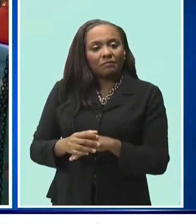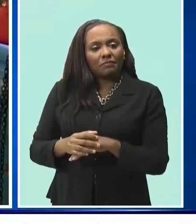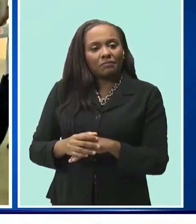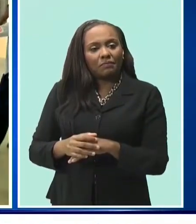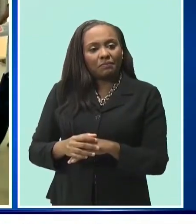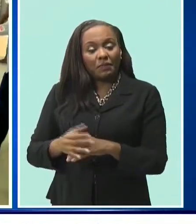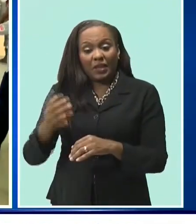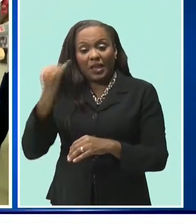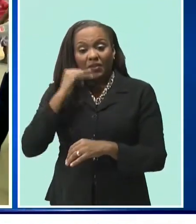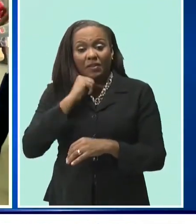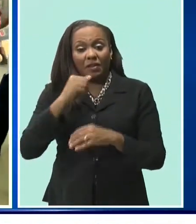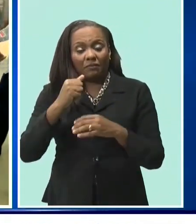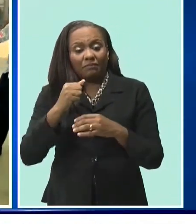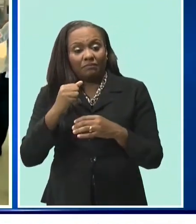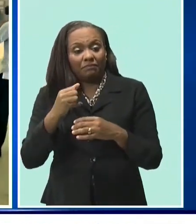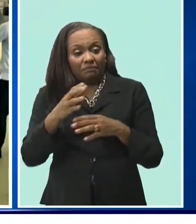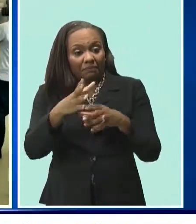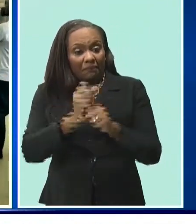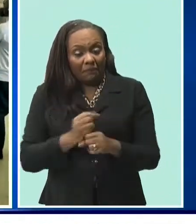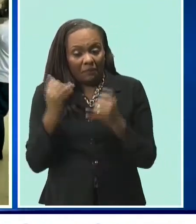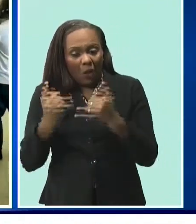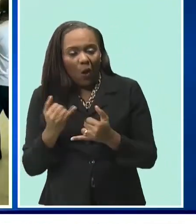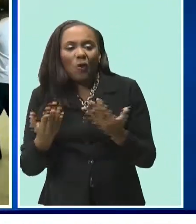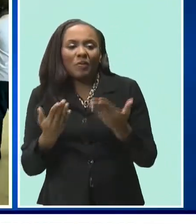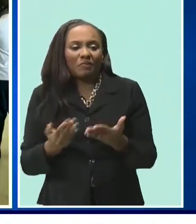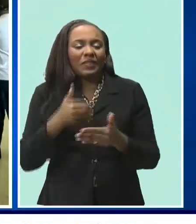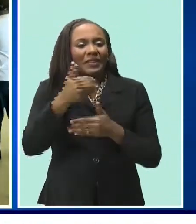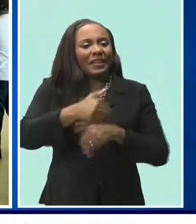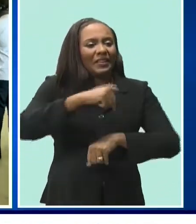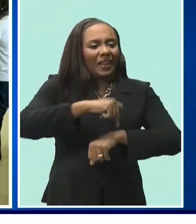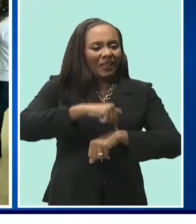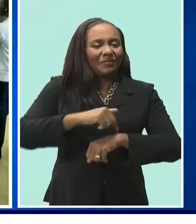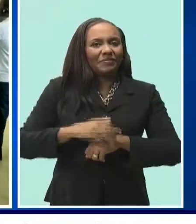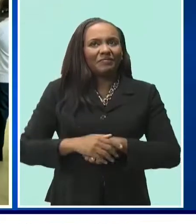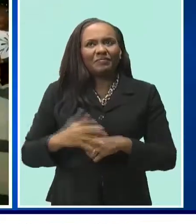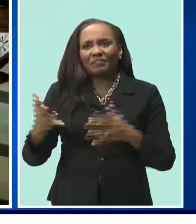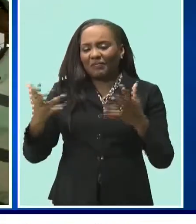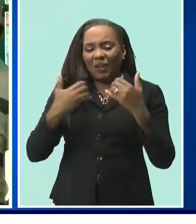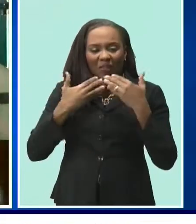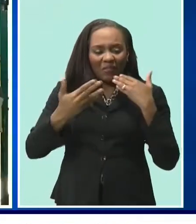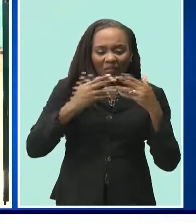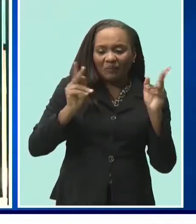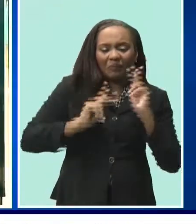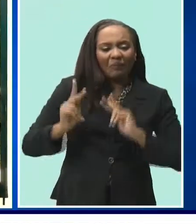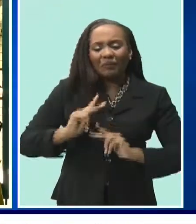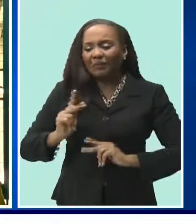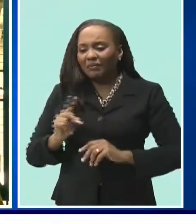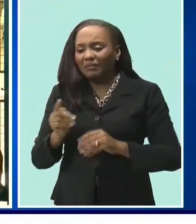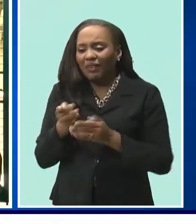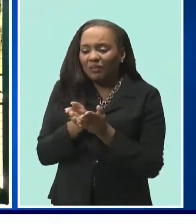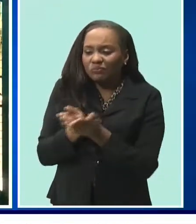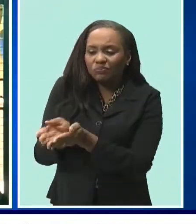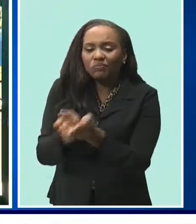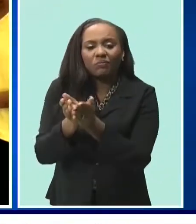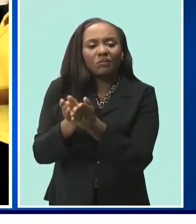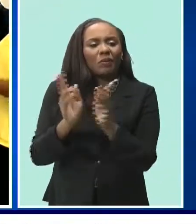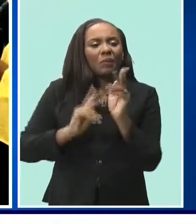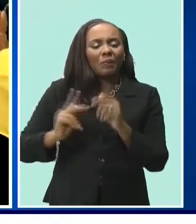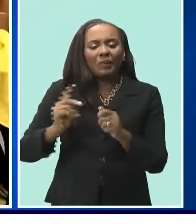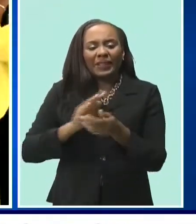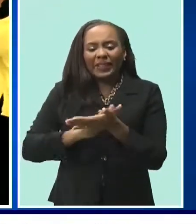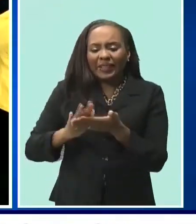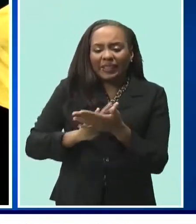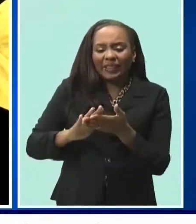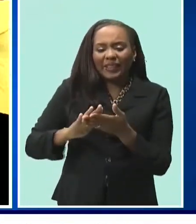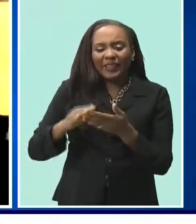little fish so that it can survive like everybody else. I want to thank the boat owners, the fishermen, the scalers, the